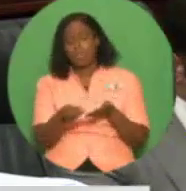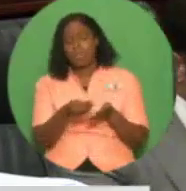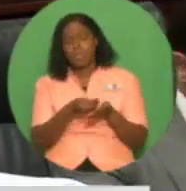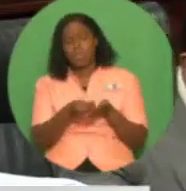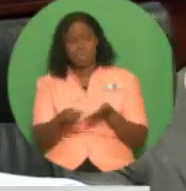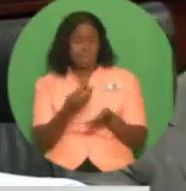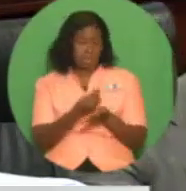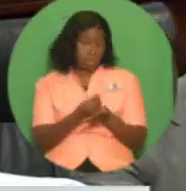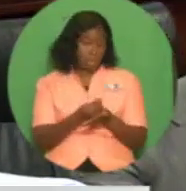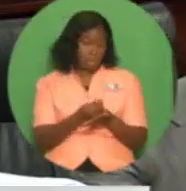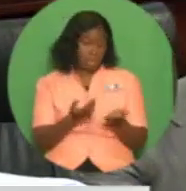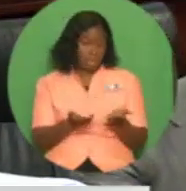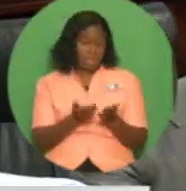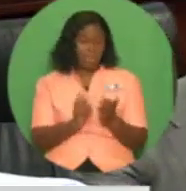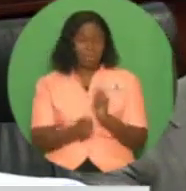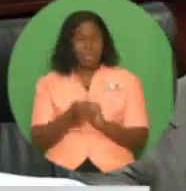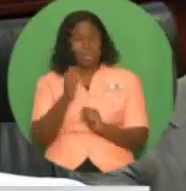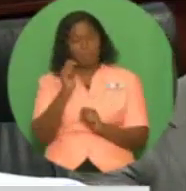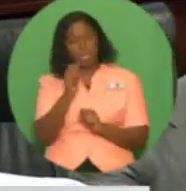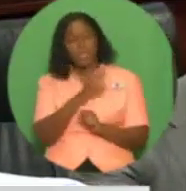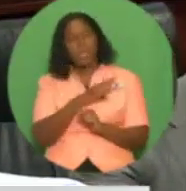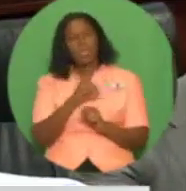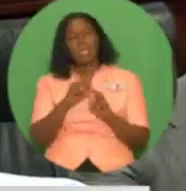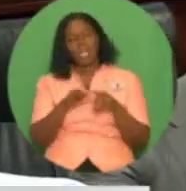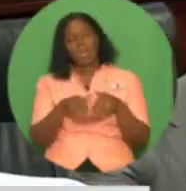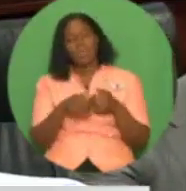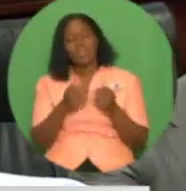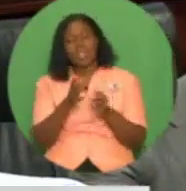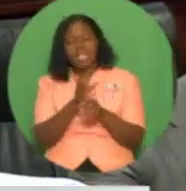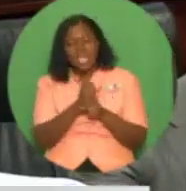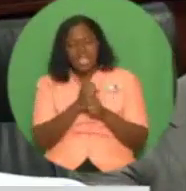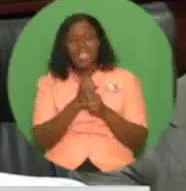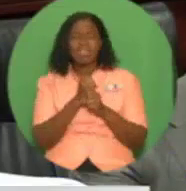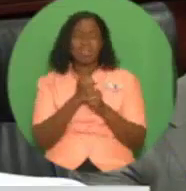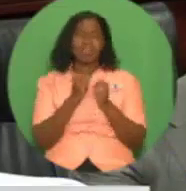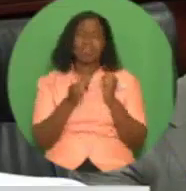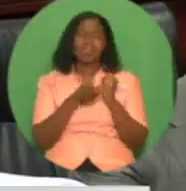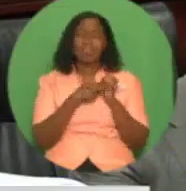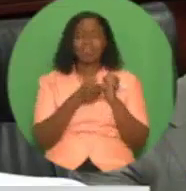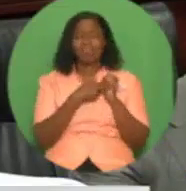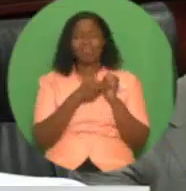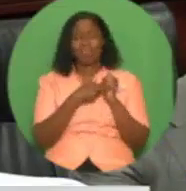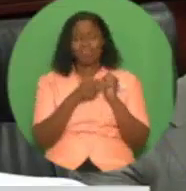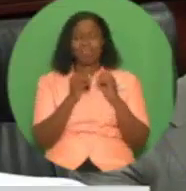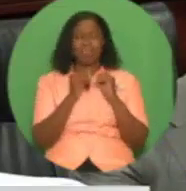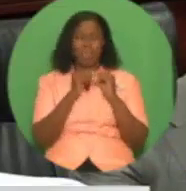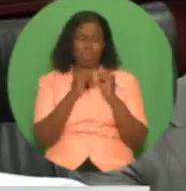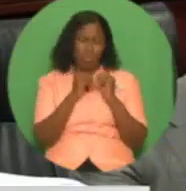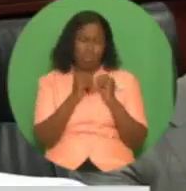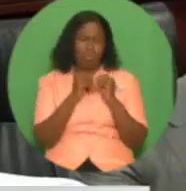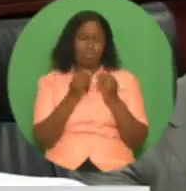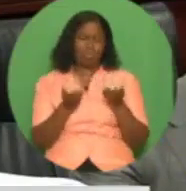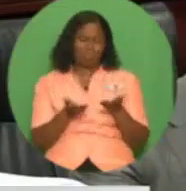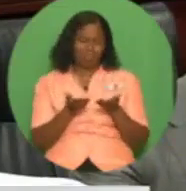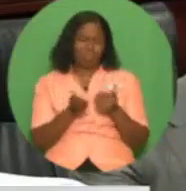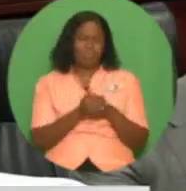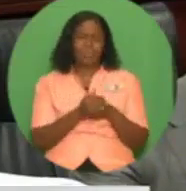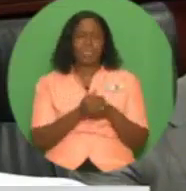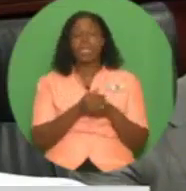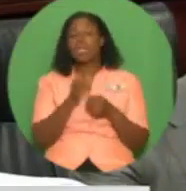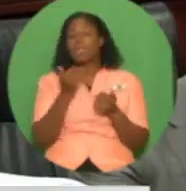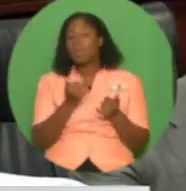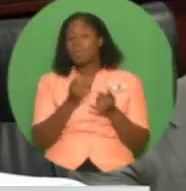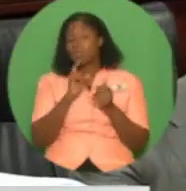and ultimately the generation of budgetary savings. The food card program has been subject to extensive